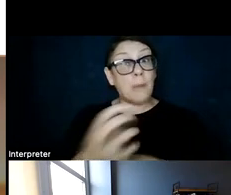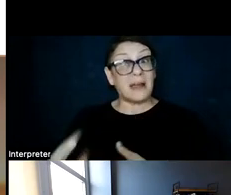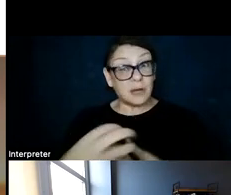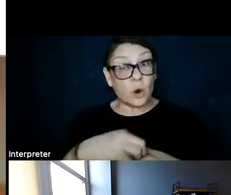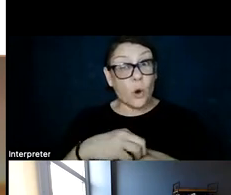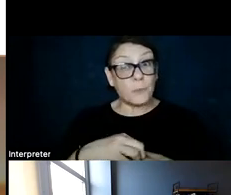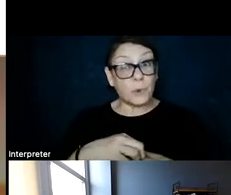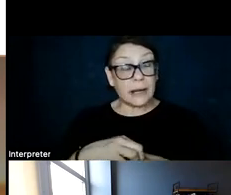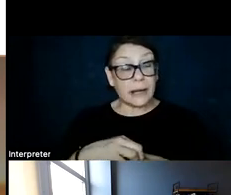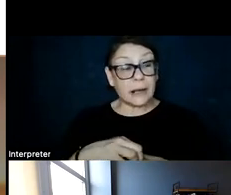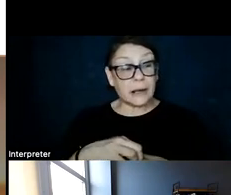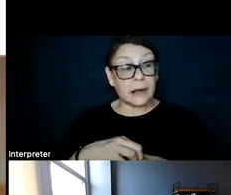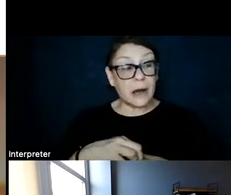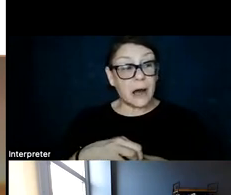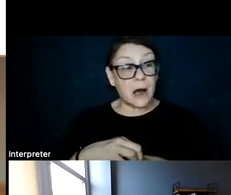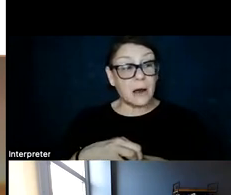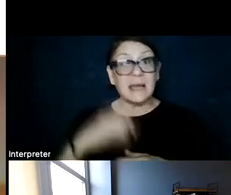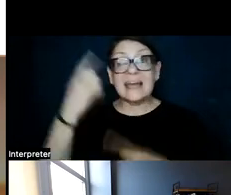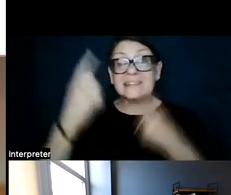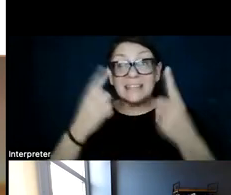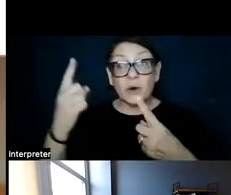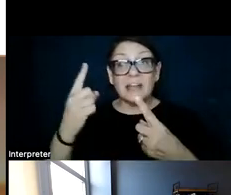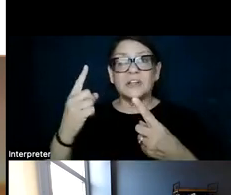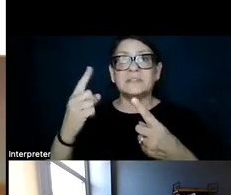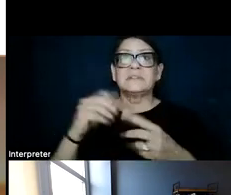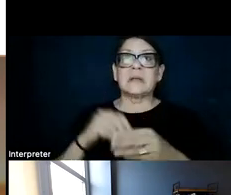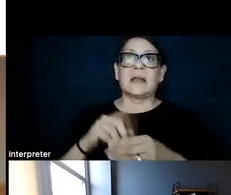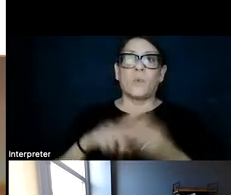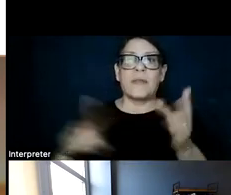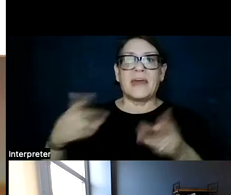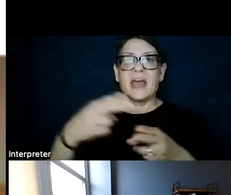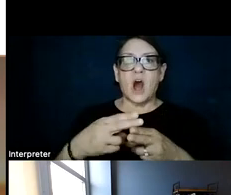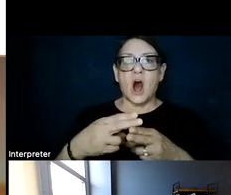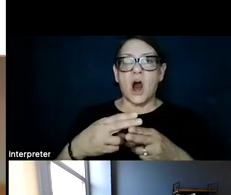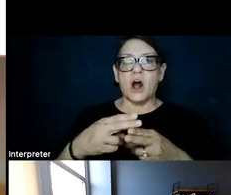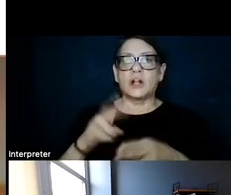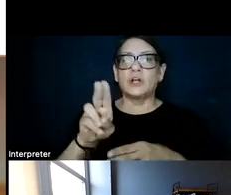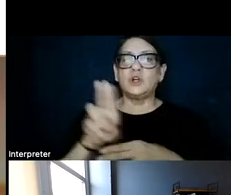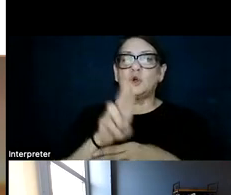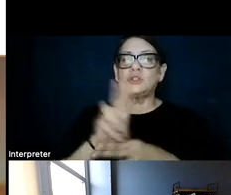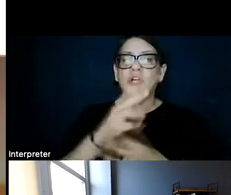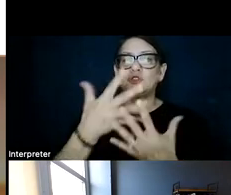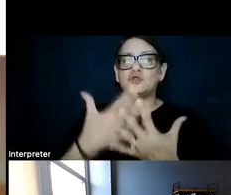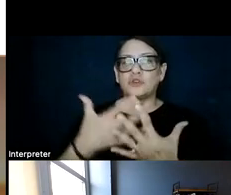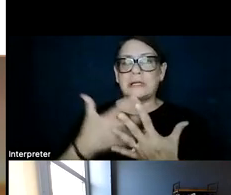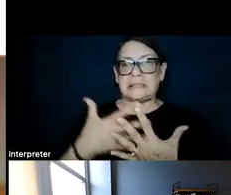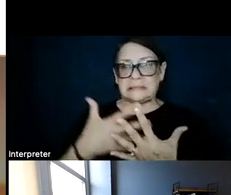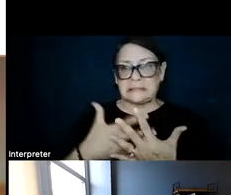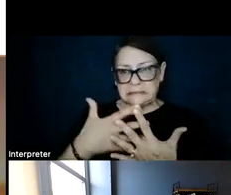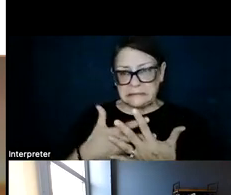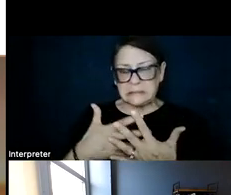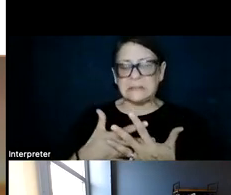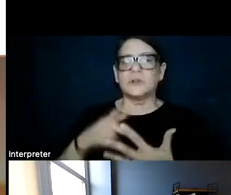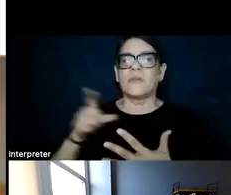these considerations in the form of what they've called land use screens for resource potential. So they're trying to